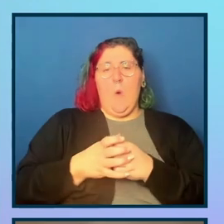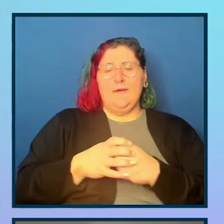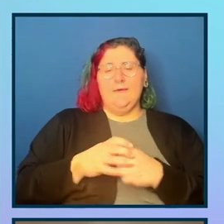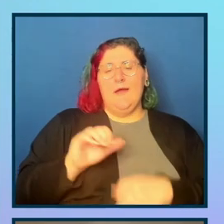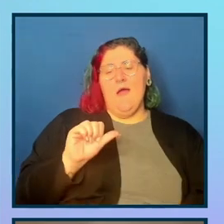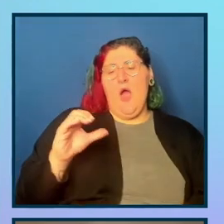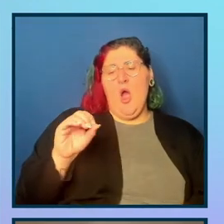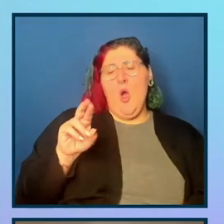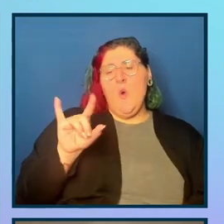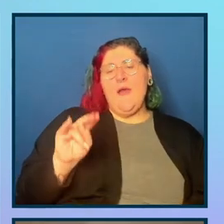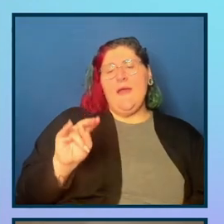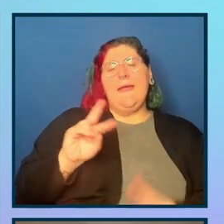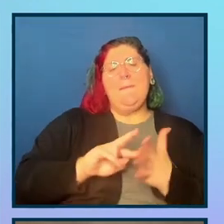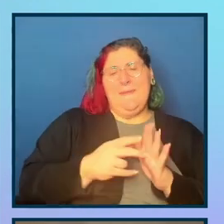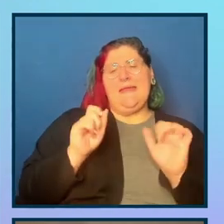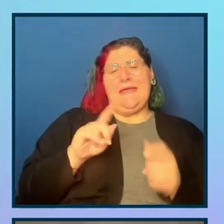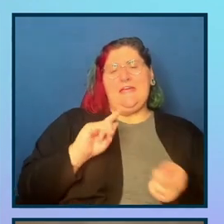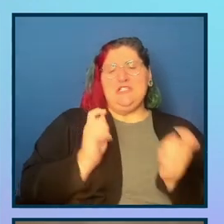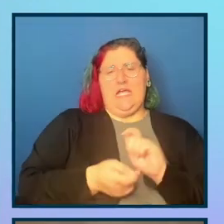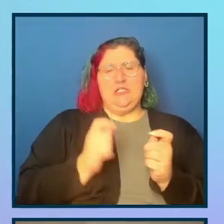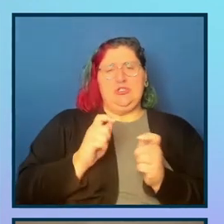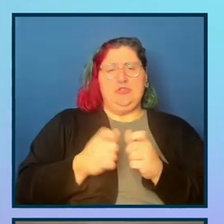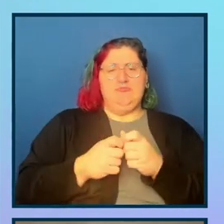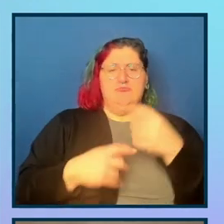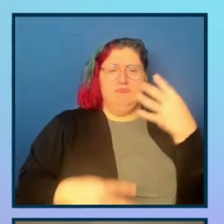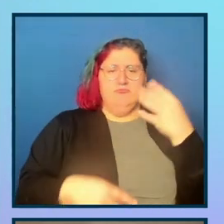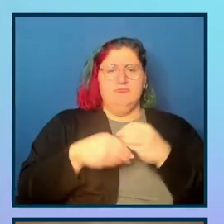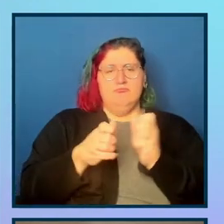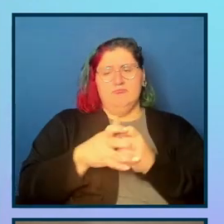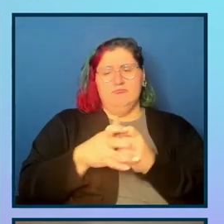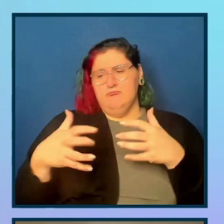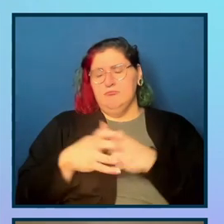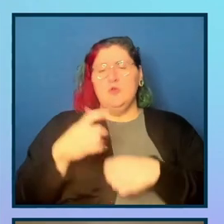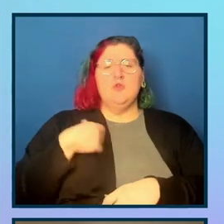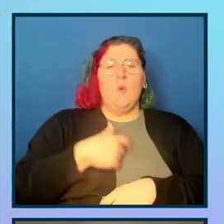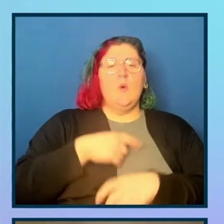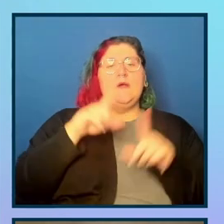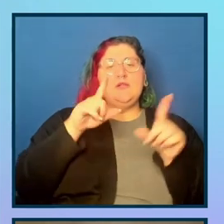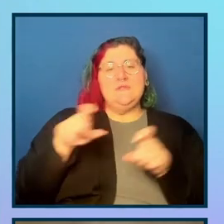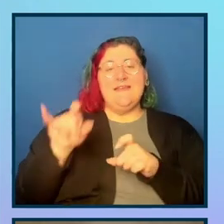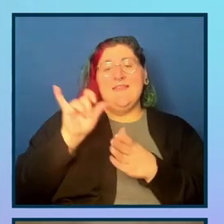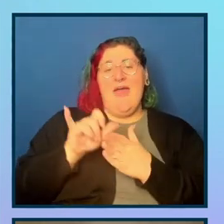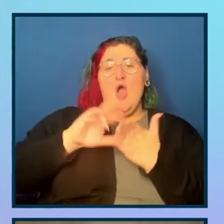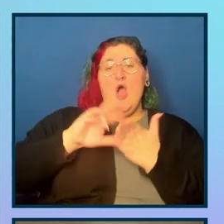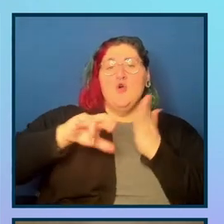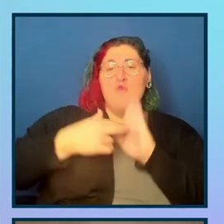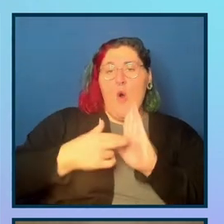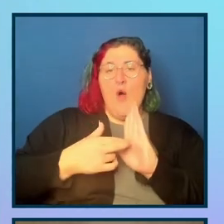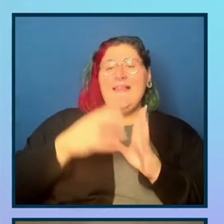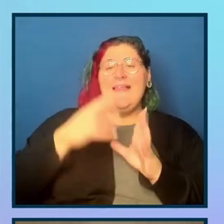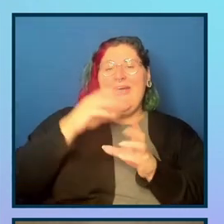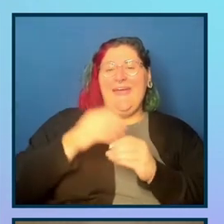these steps, we're going to assess the accessible name, the role and any applicable states. And the cool thing about this test is you